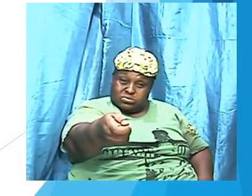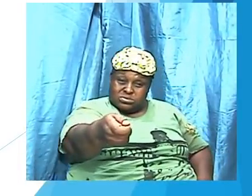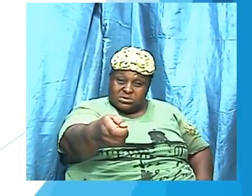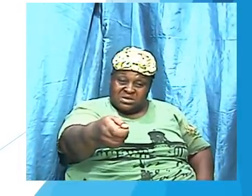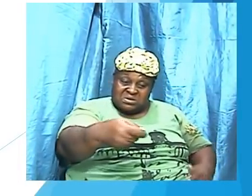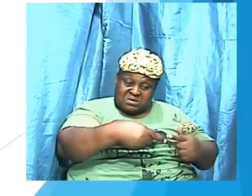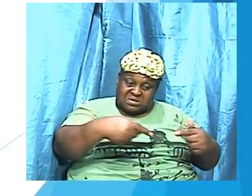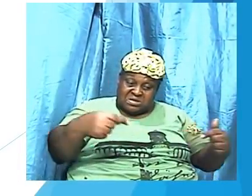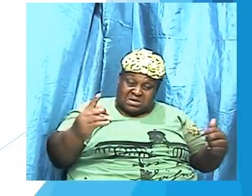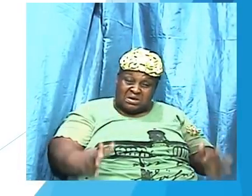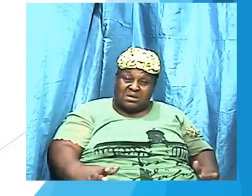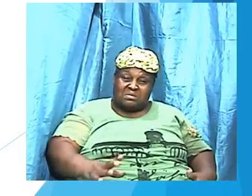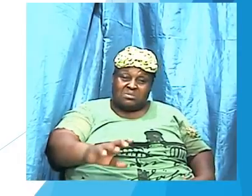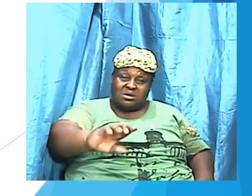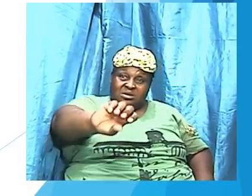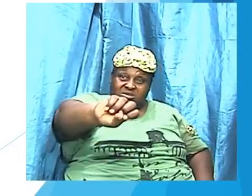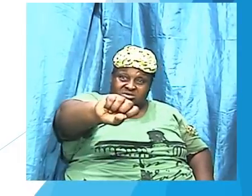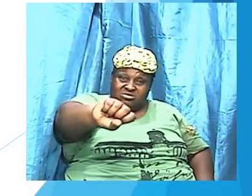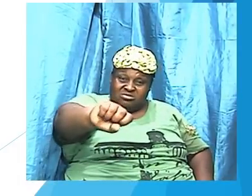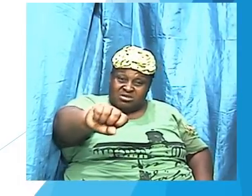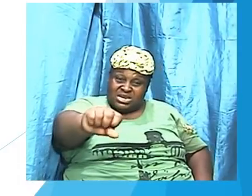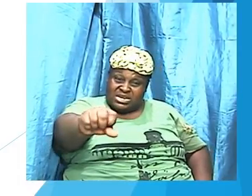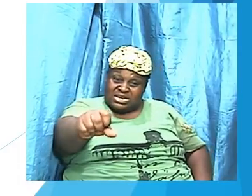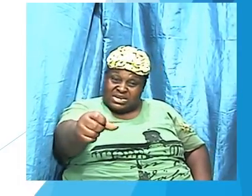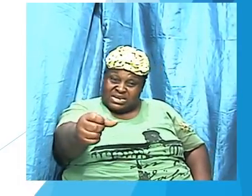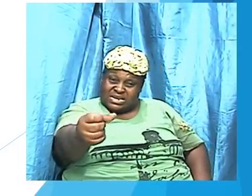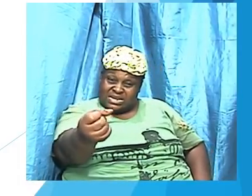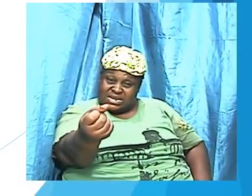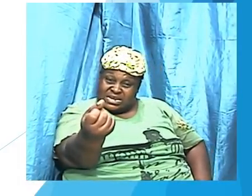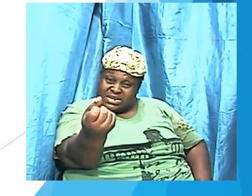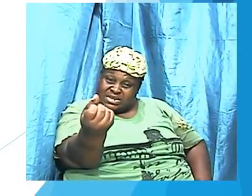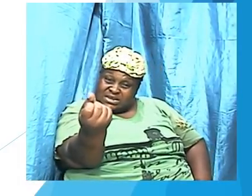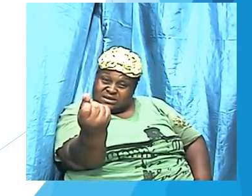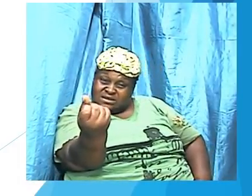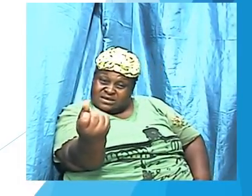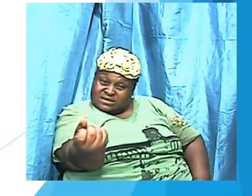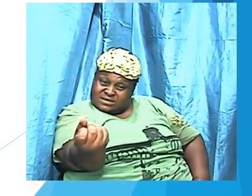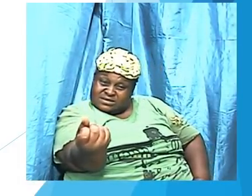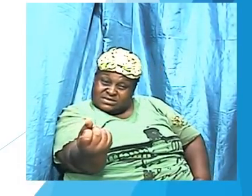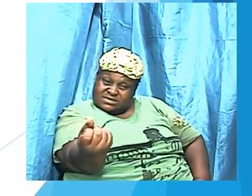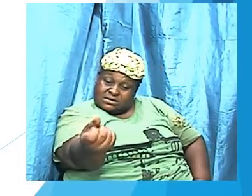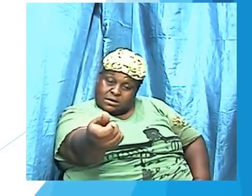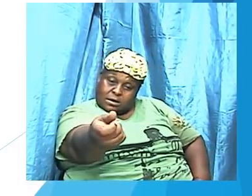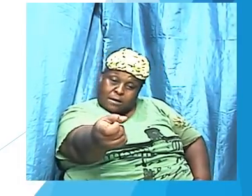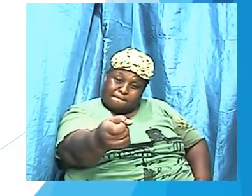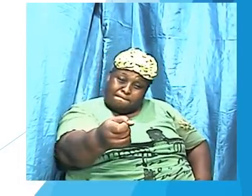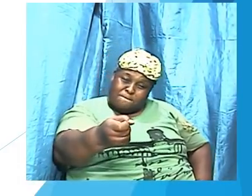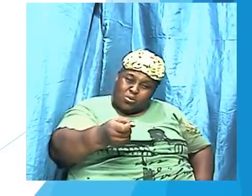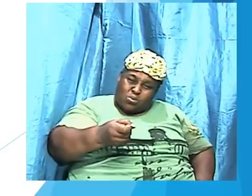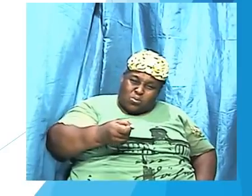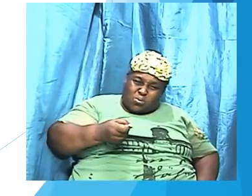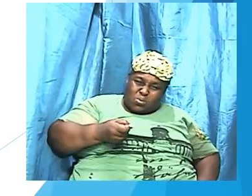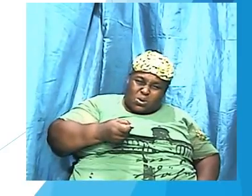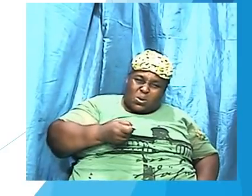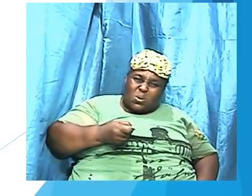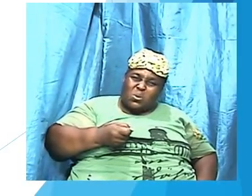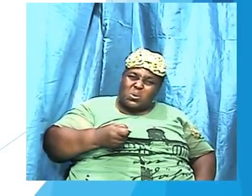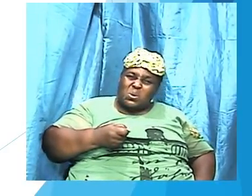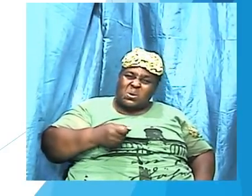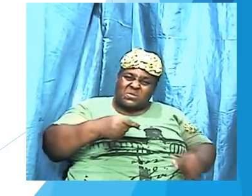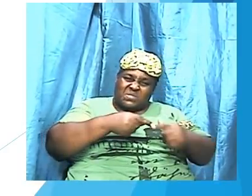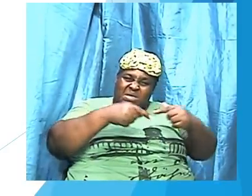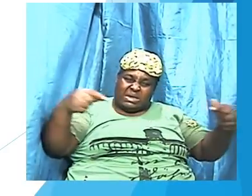inside that opponent's stomach it would pull out that the man's entrails